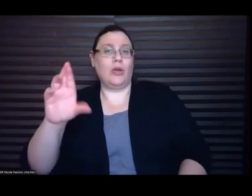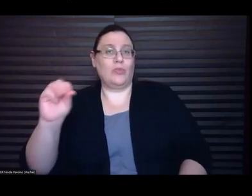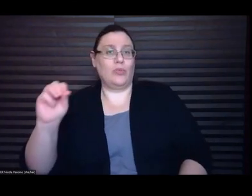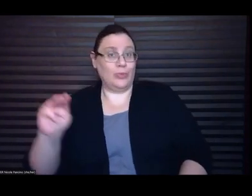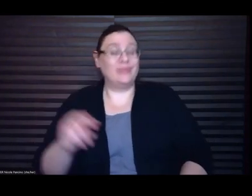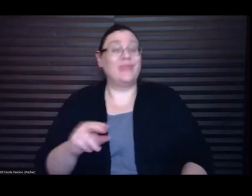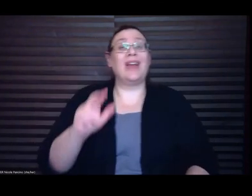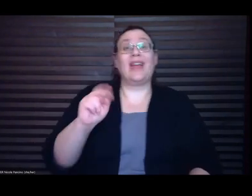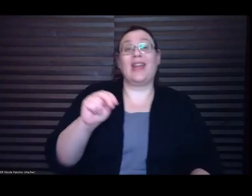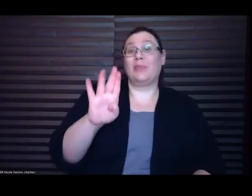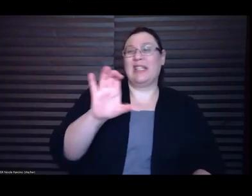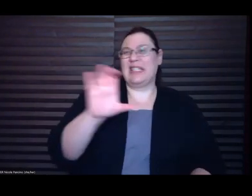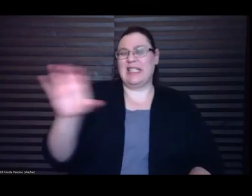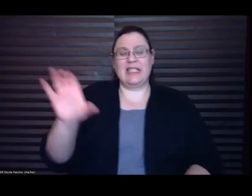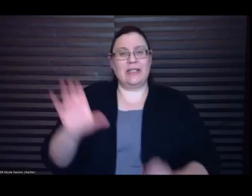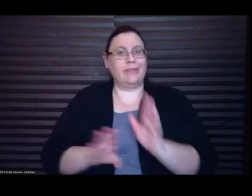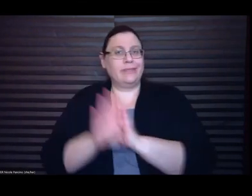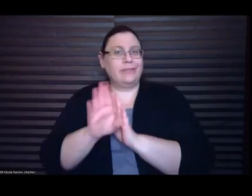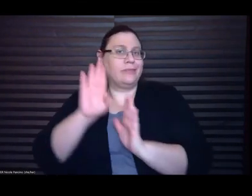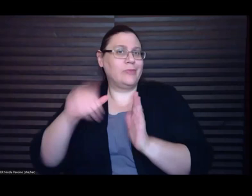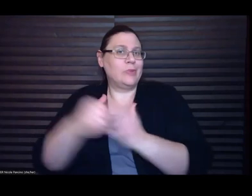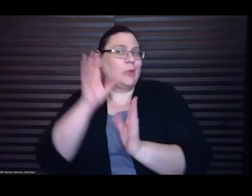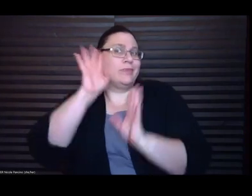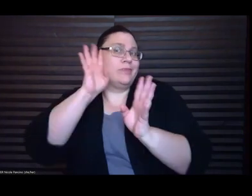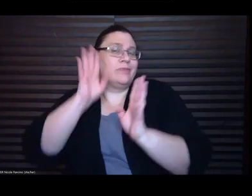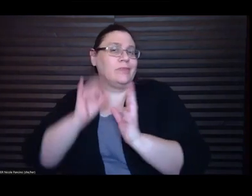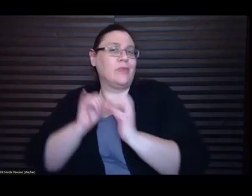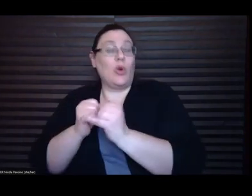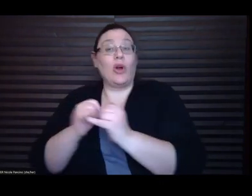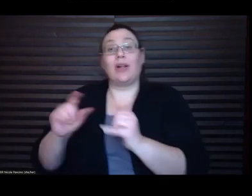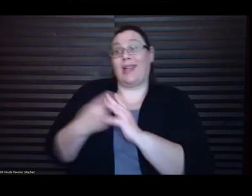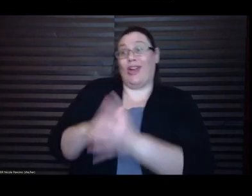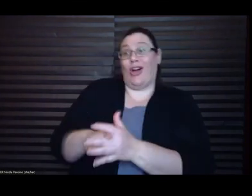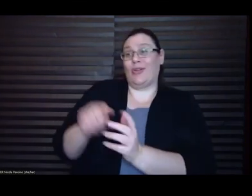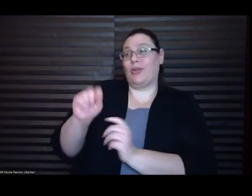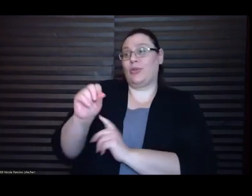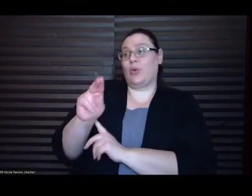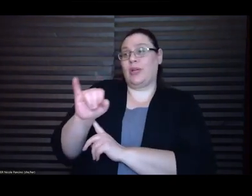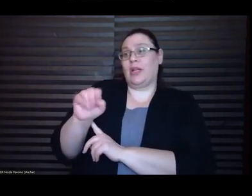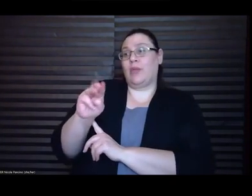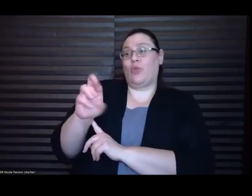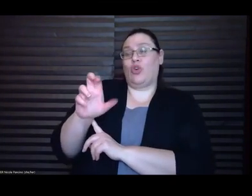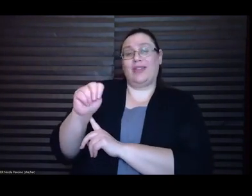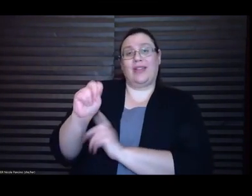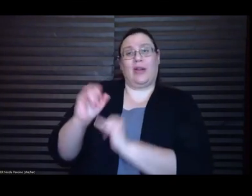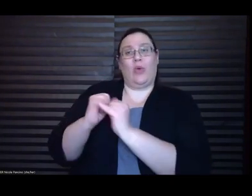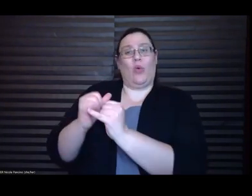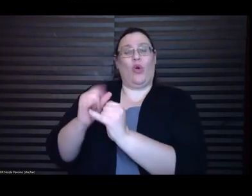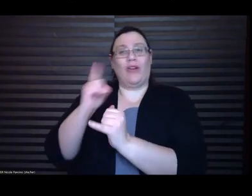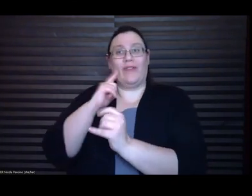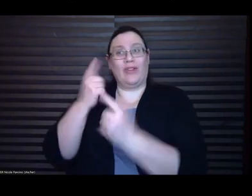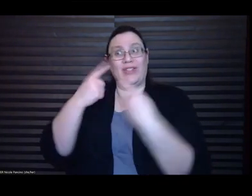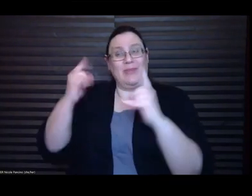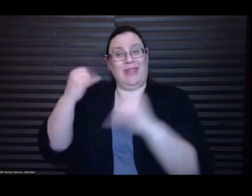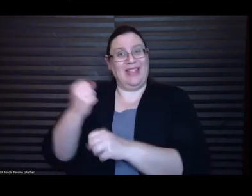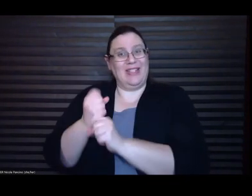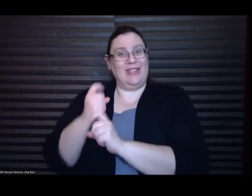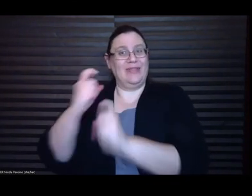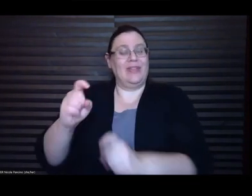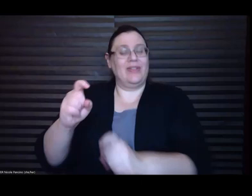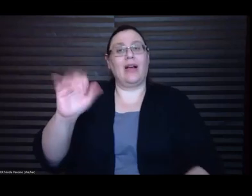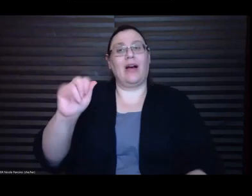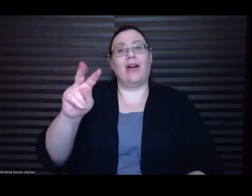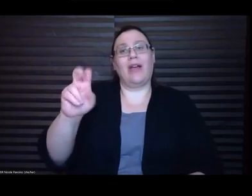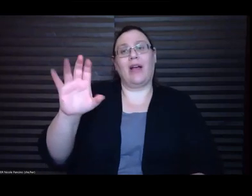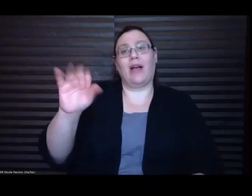Morrison Prize for Literary Achievement, going this year to the Cave Canem Foundation. Next year, the NBCC will present